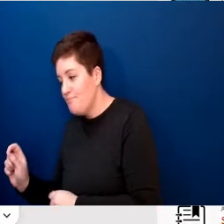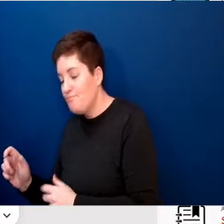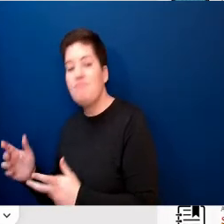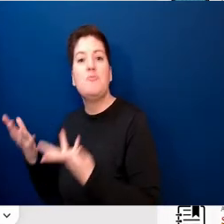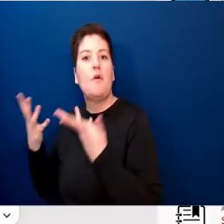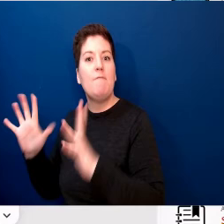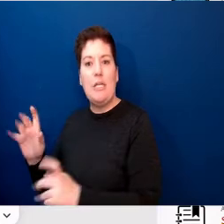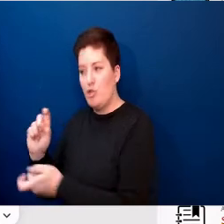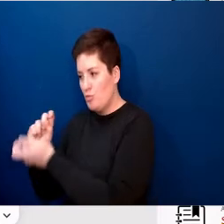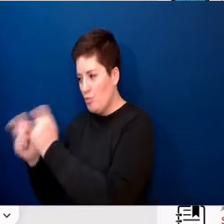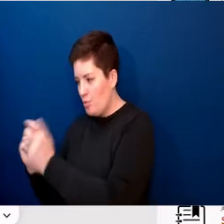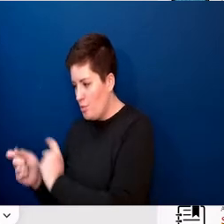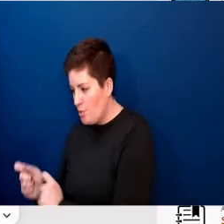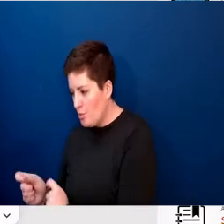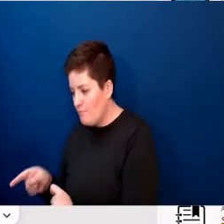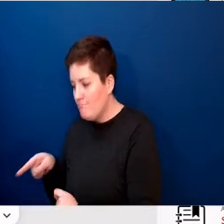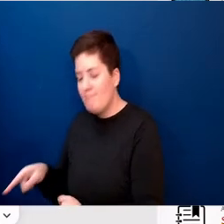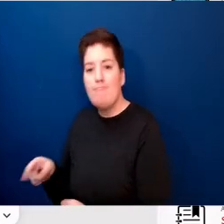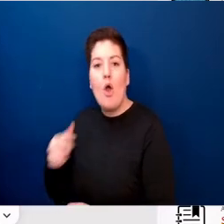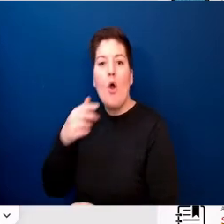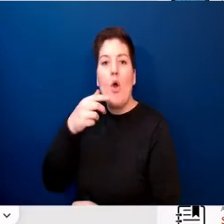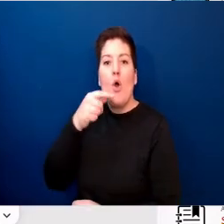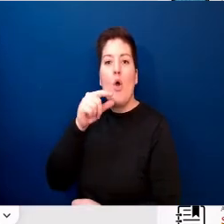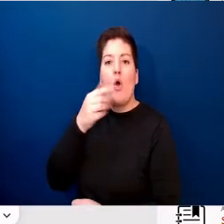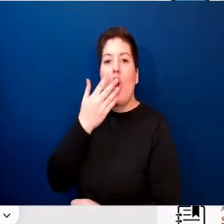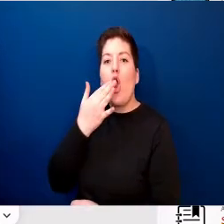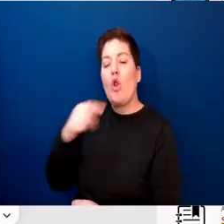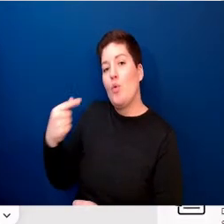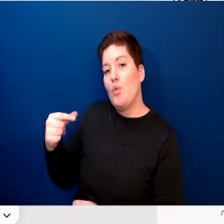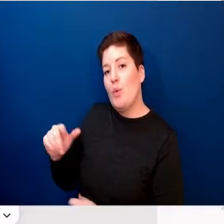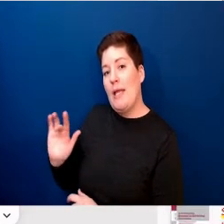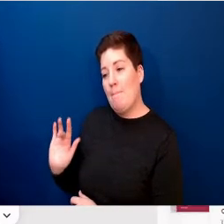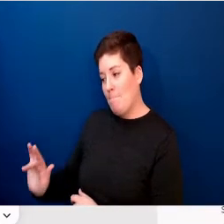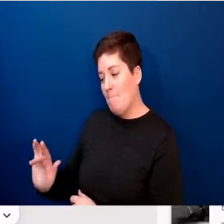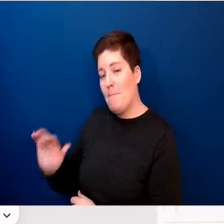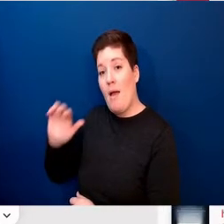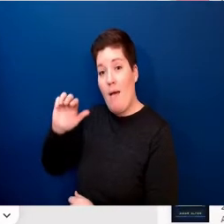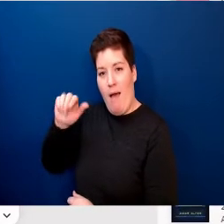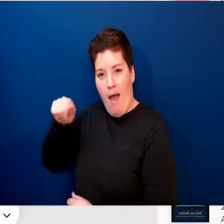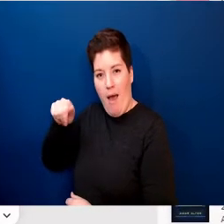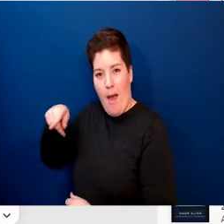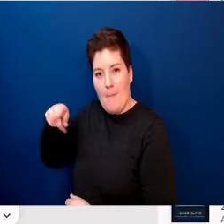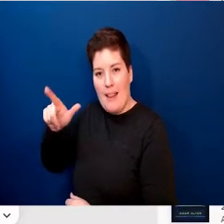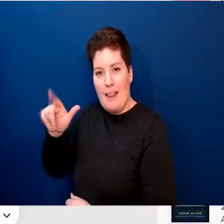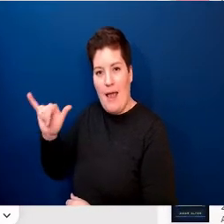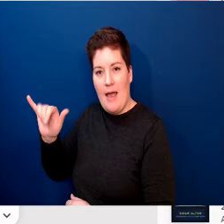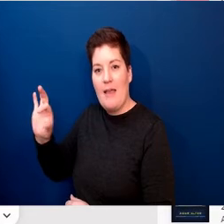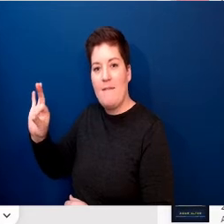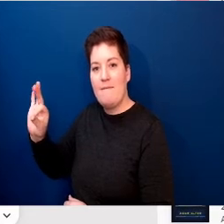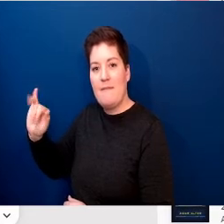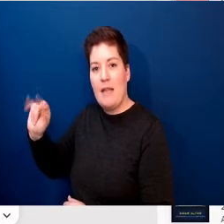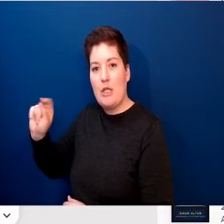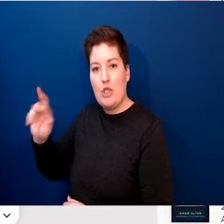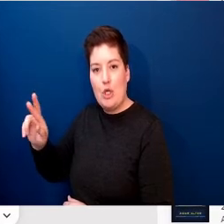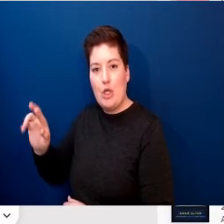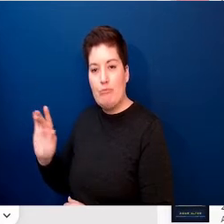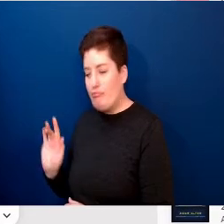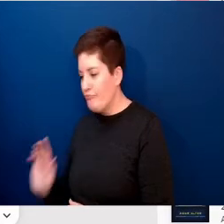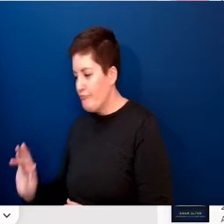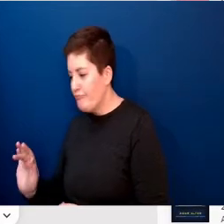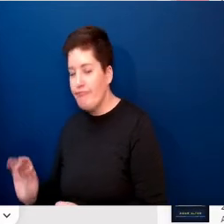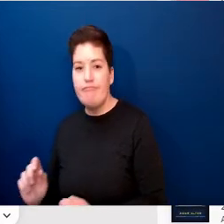Under Resource Type, change it to Articles. And for a search of only articles within the past